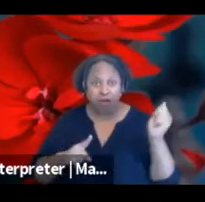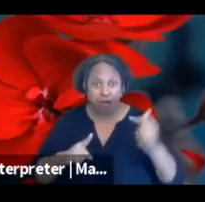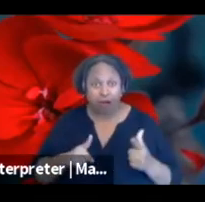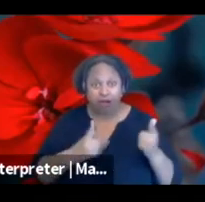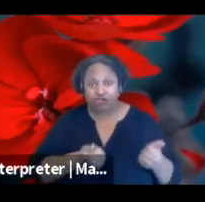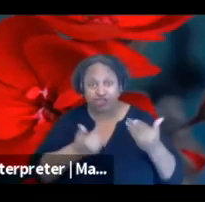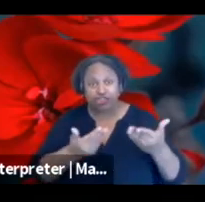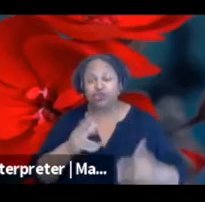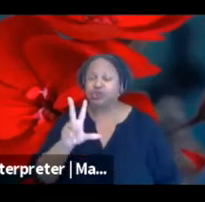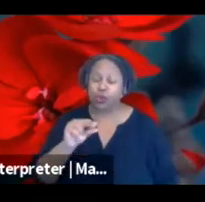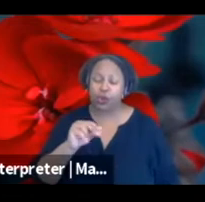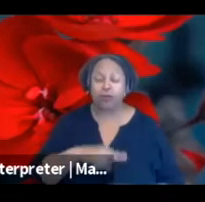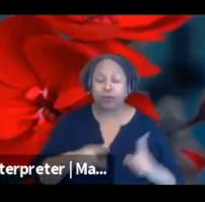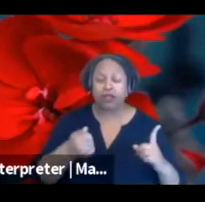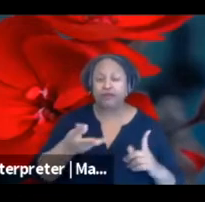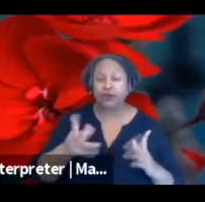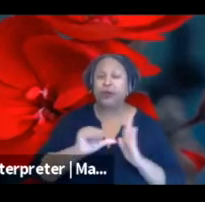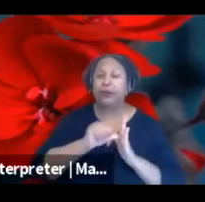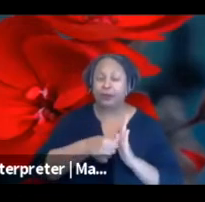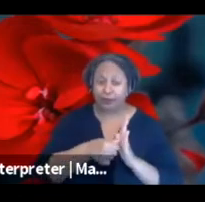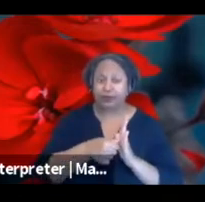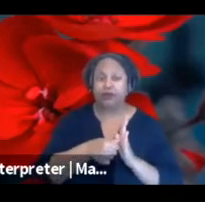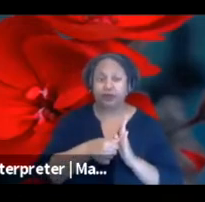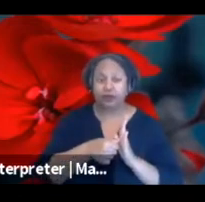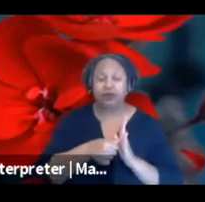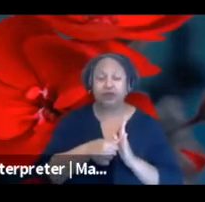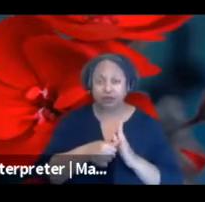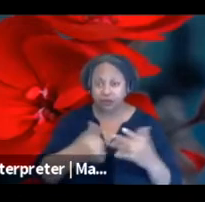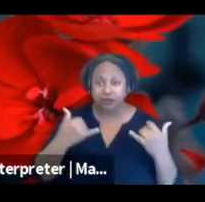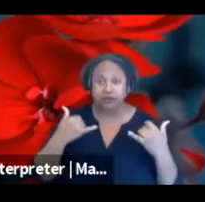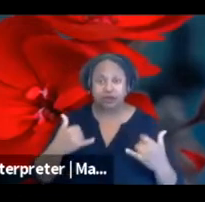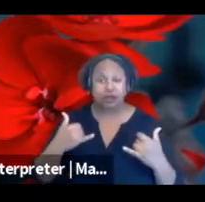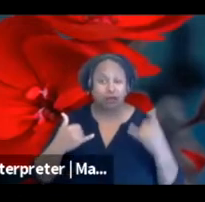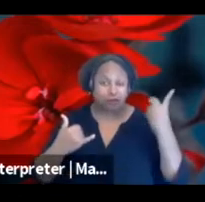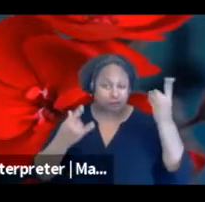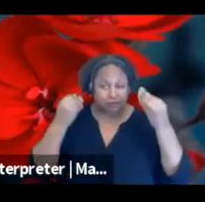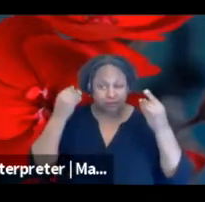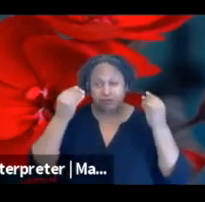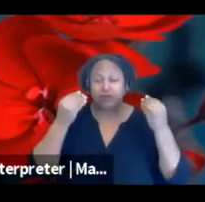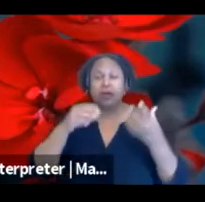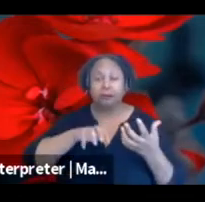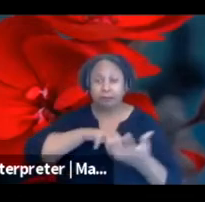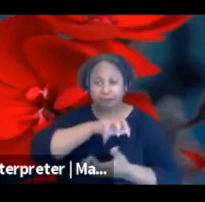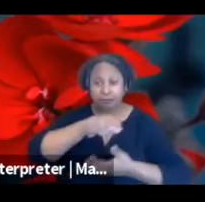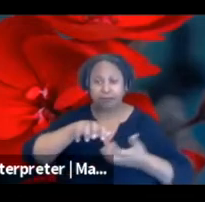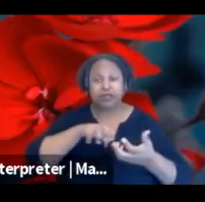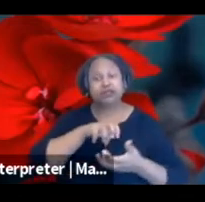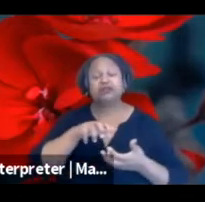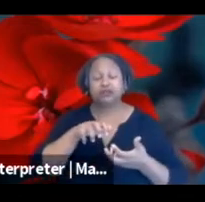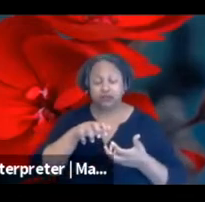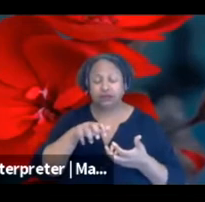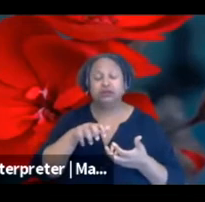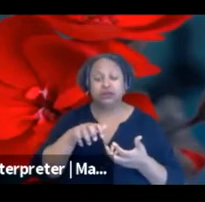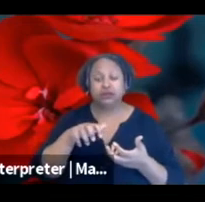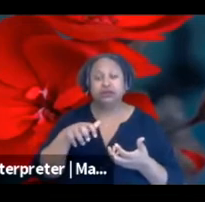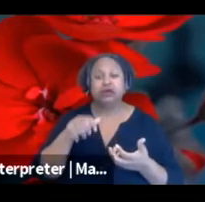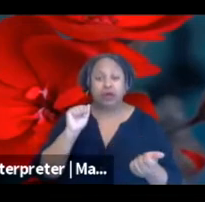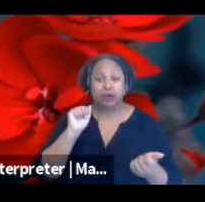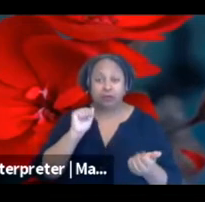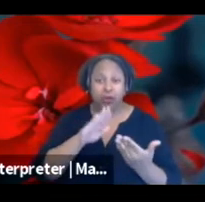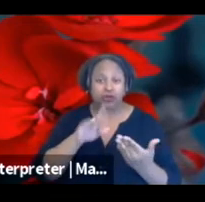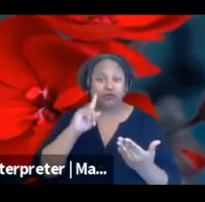I want to highlight here is we are looking at having a combination of multiple formats, written audio